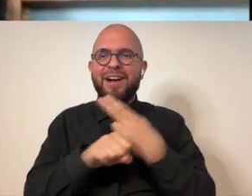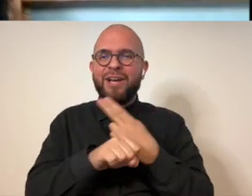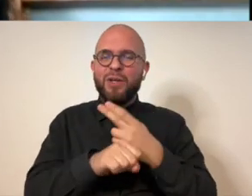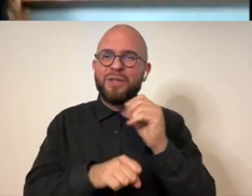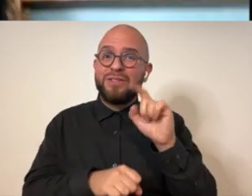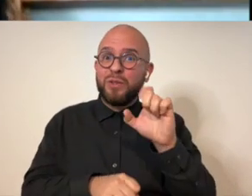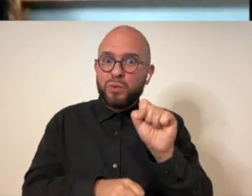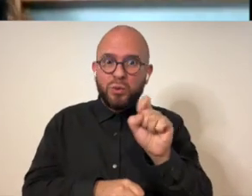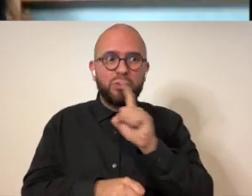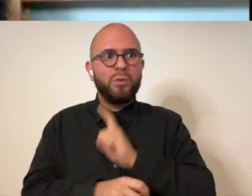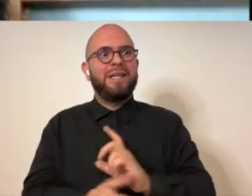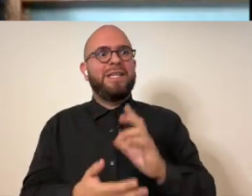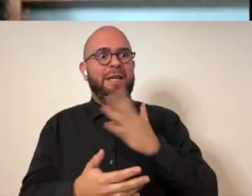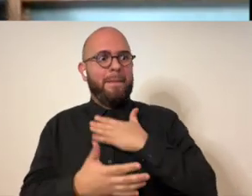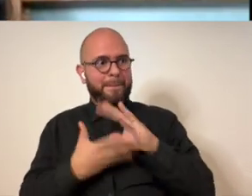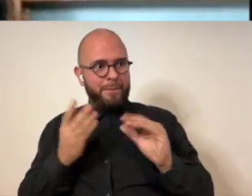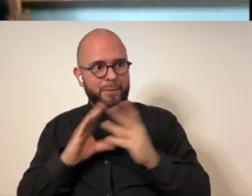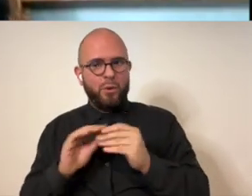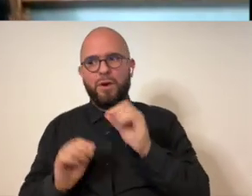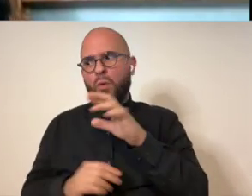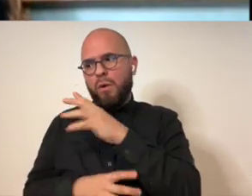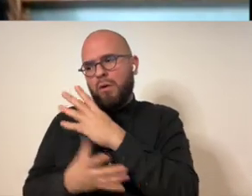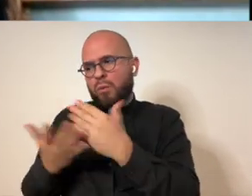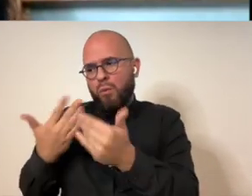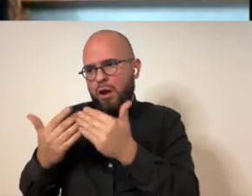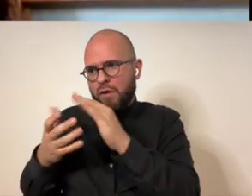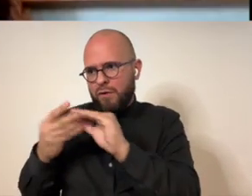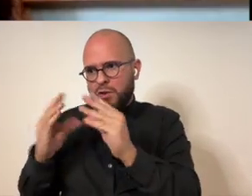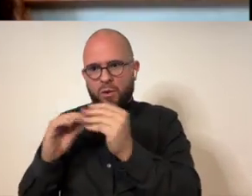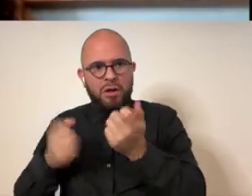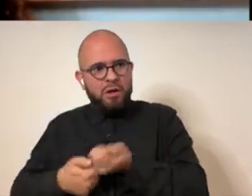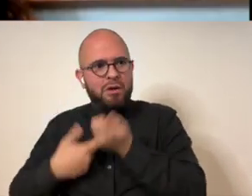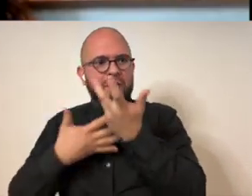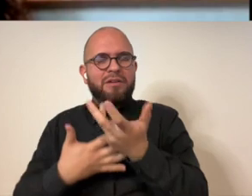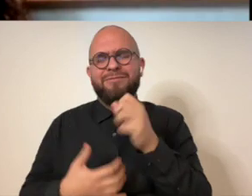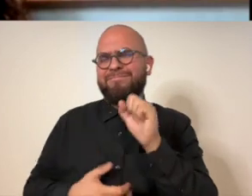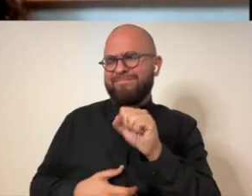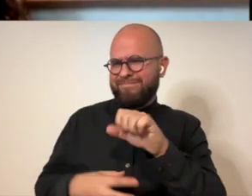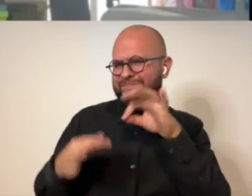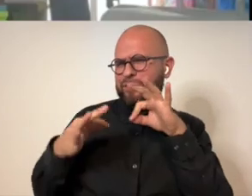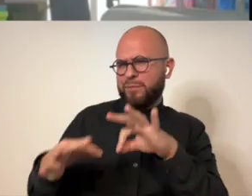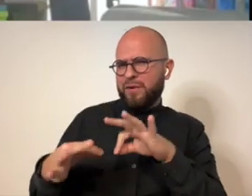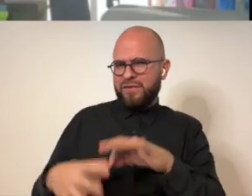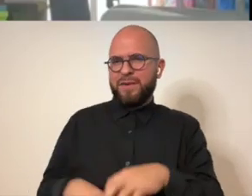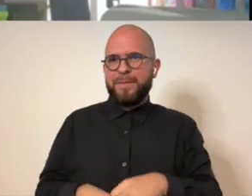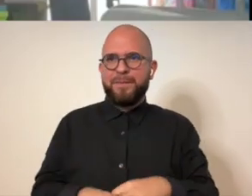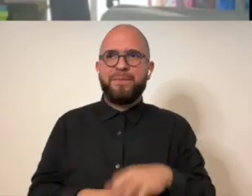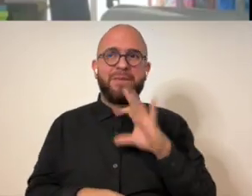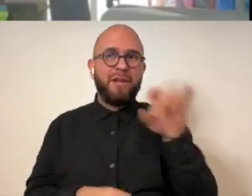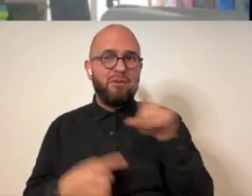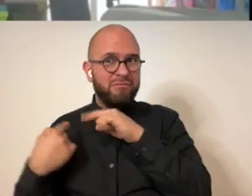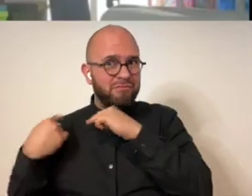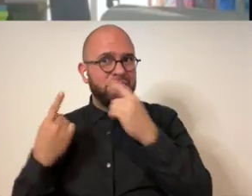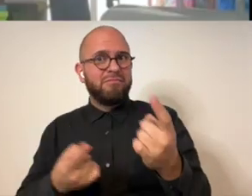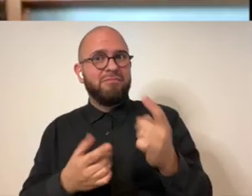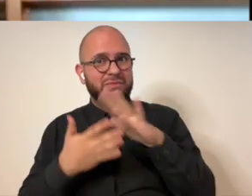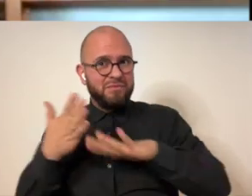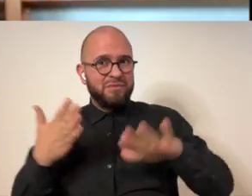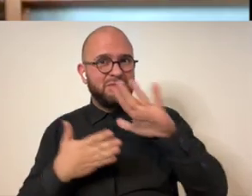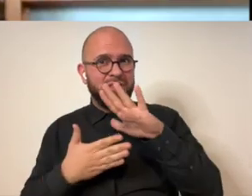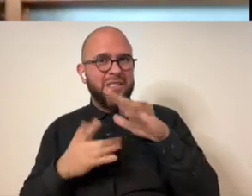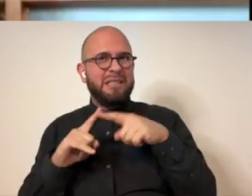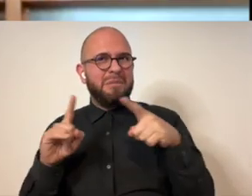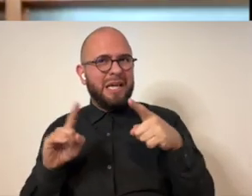like that now i can use these tools to tell the story i want yeah exactly that's a a perfect way to say that